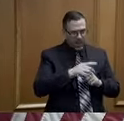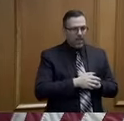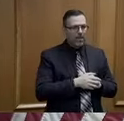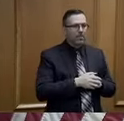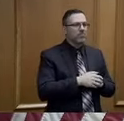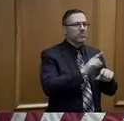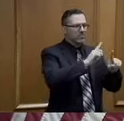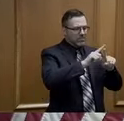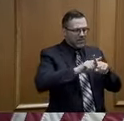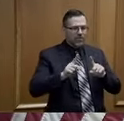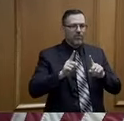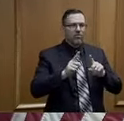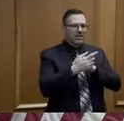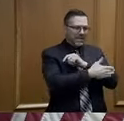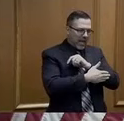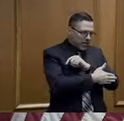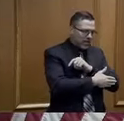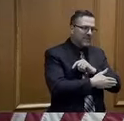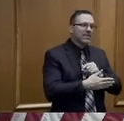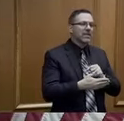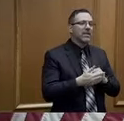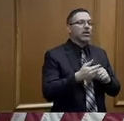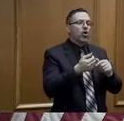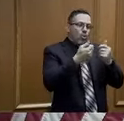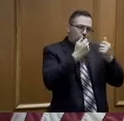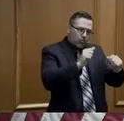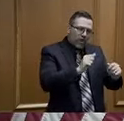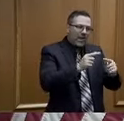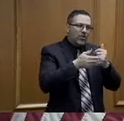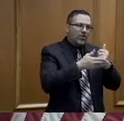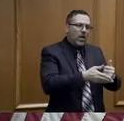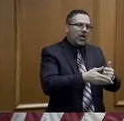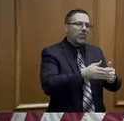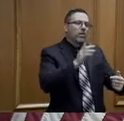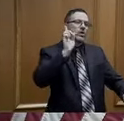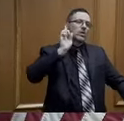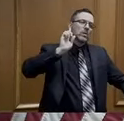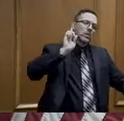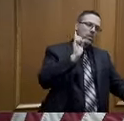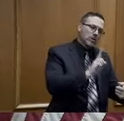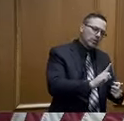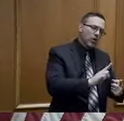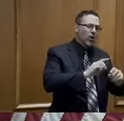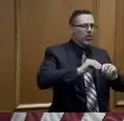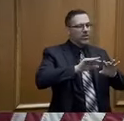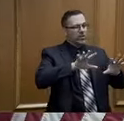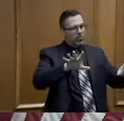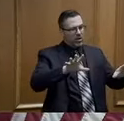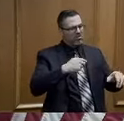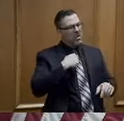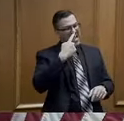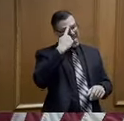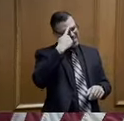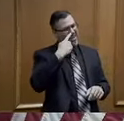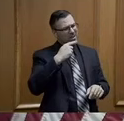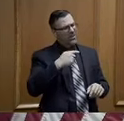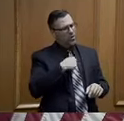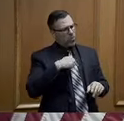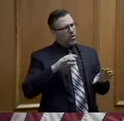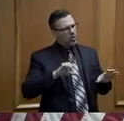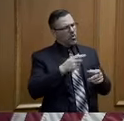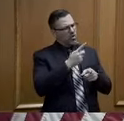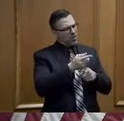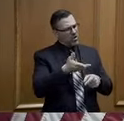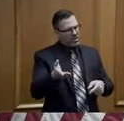thing for Tennessee to slow the spread of this disease. And I believe we are doing the right thing. And as I've said a